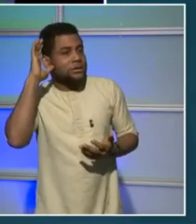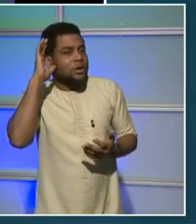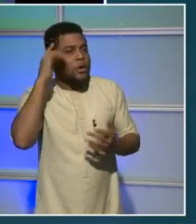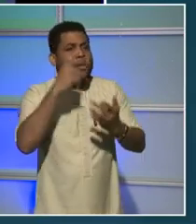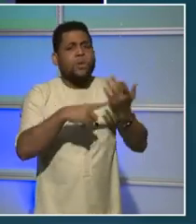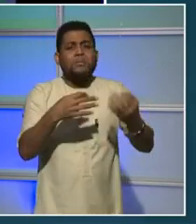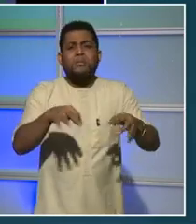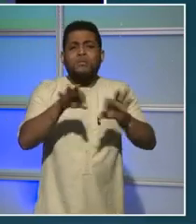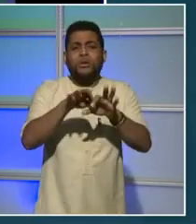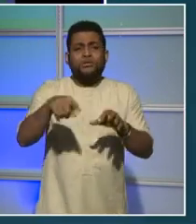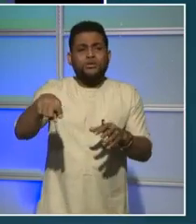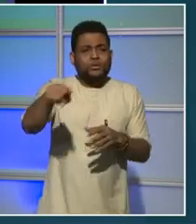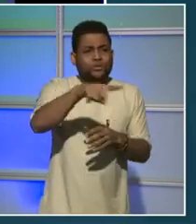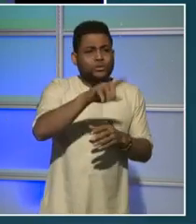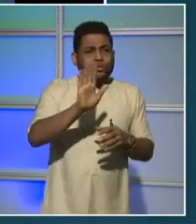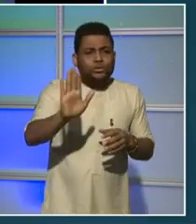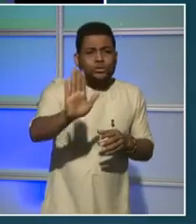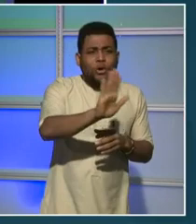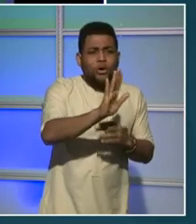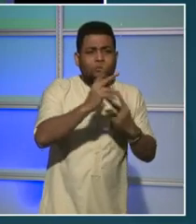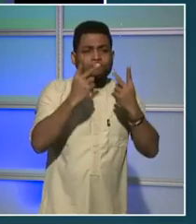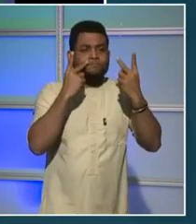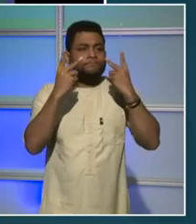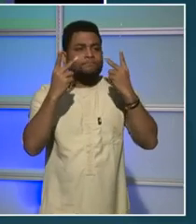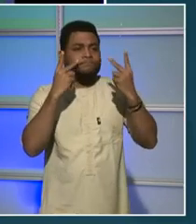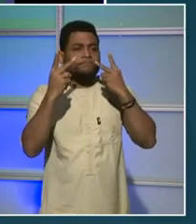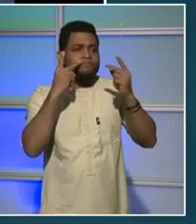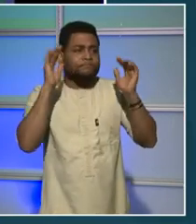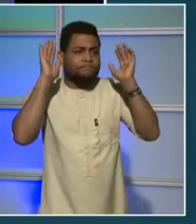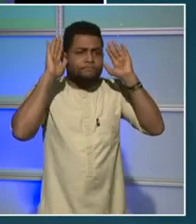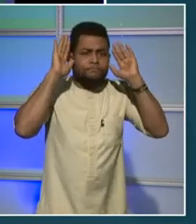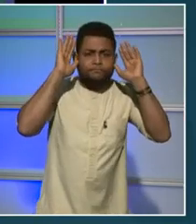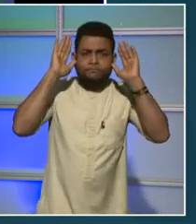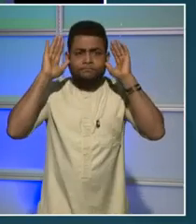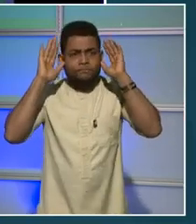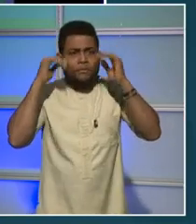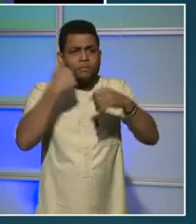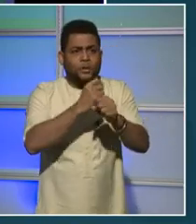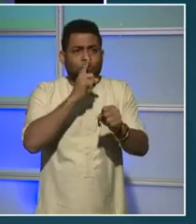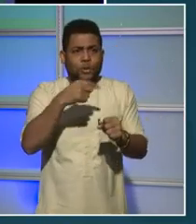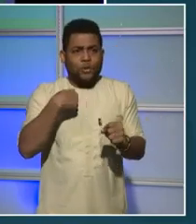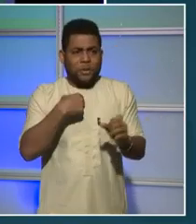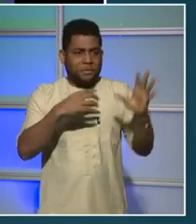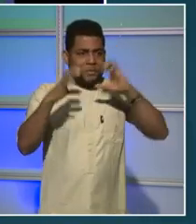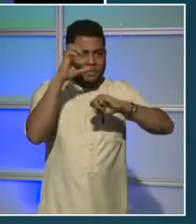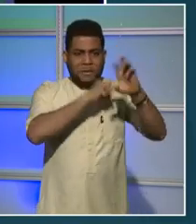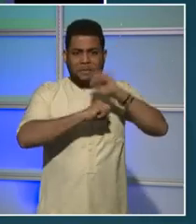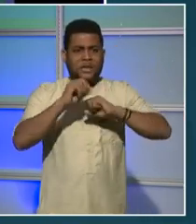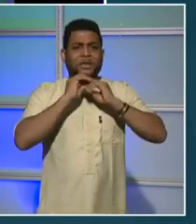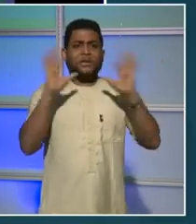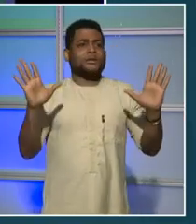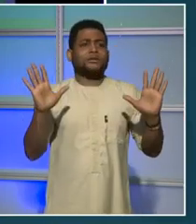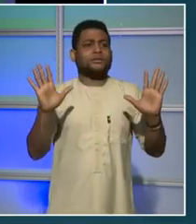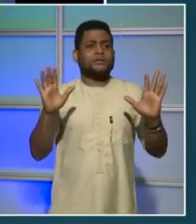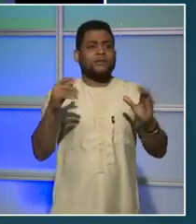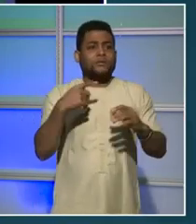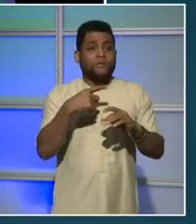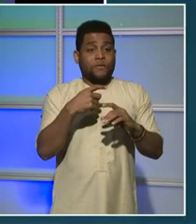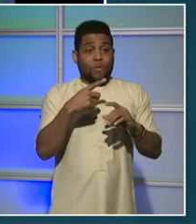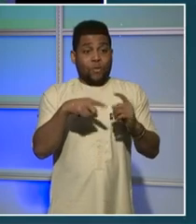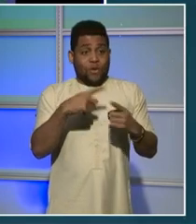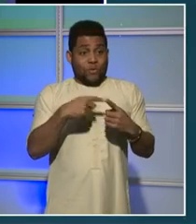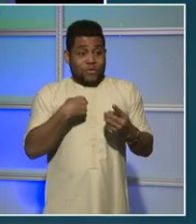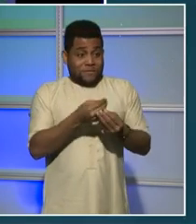eyes and ears. And so I want to make sure there's nothing that we're missing as we produce this very, very important document